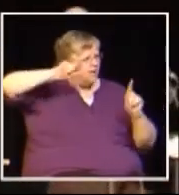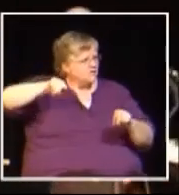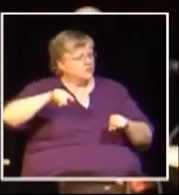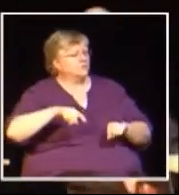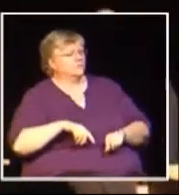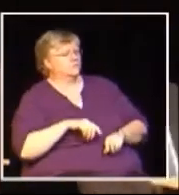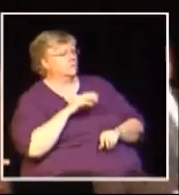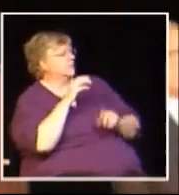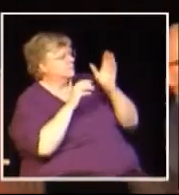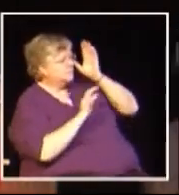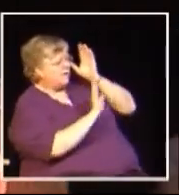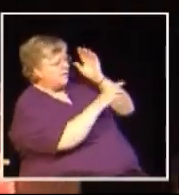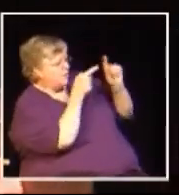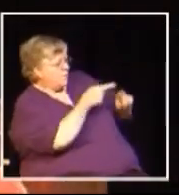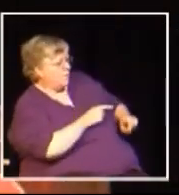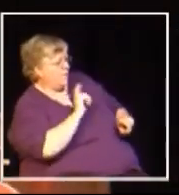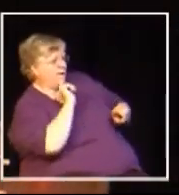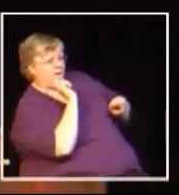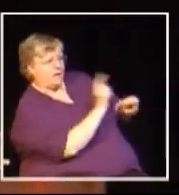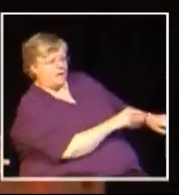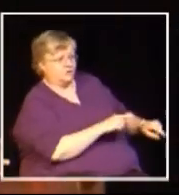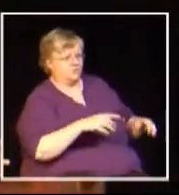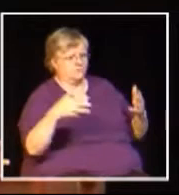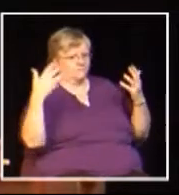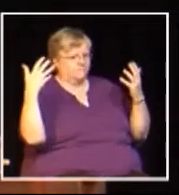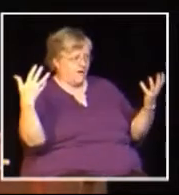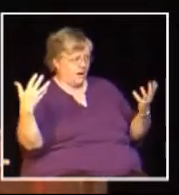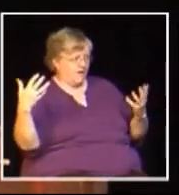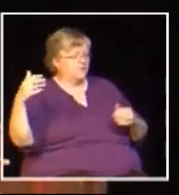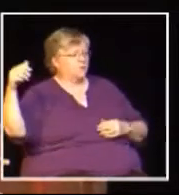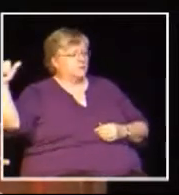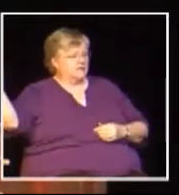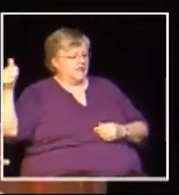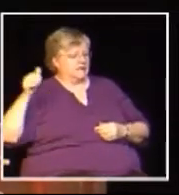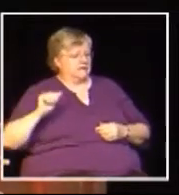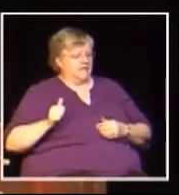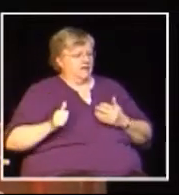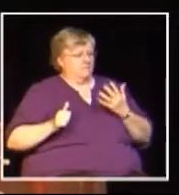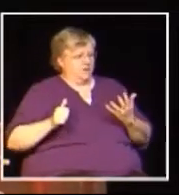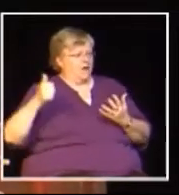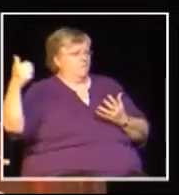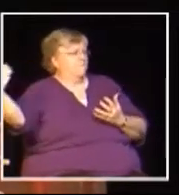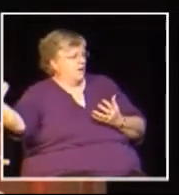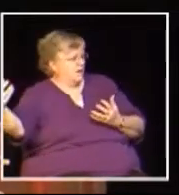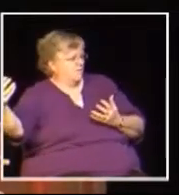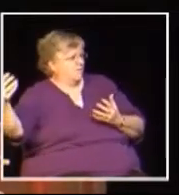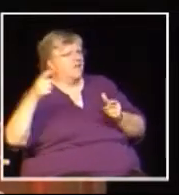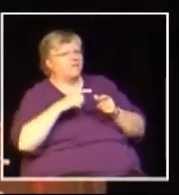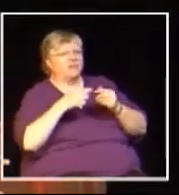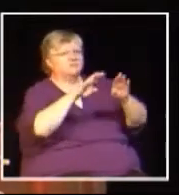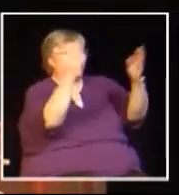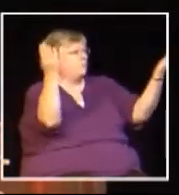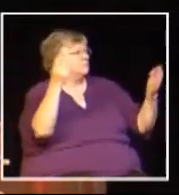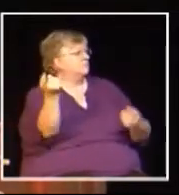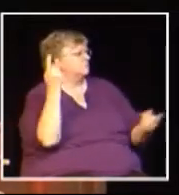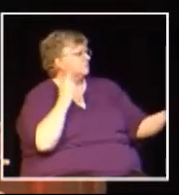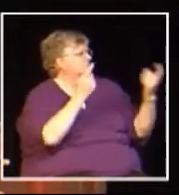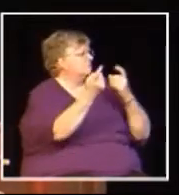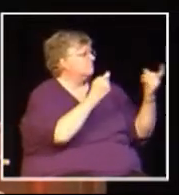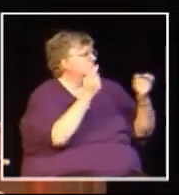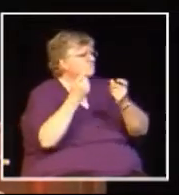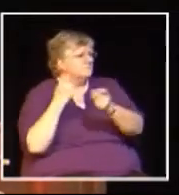Each side will make an opening presentation of up to 10 minutes. And following the initial